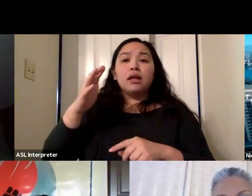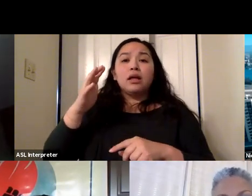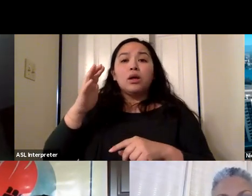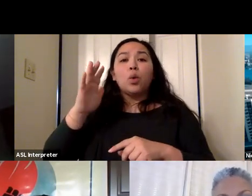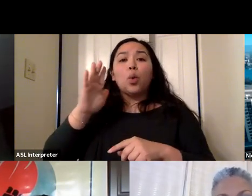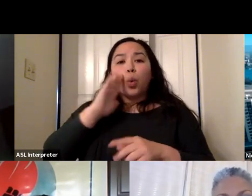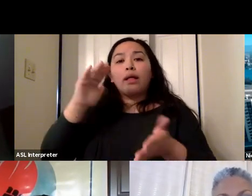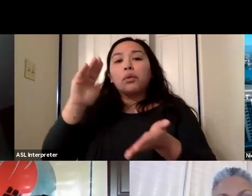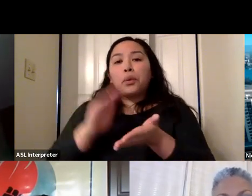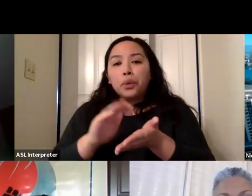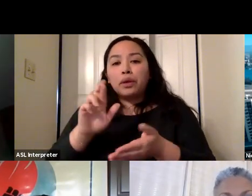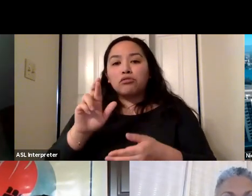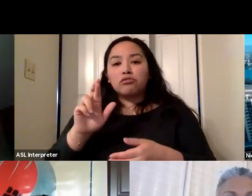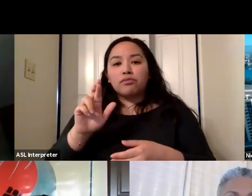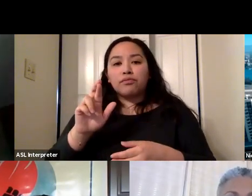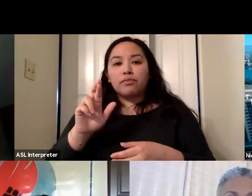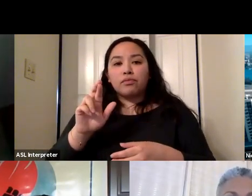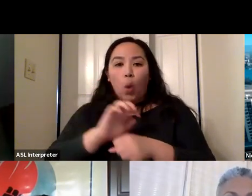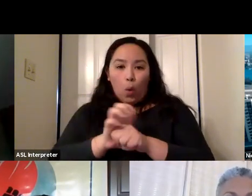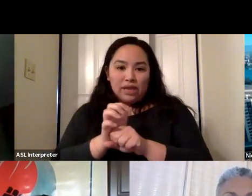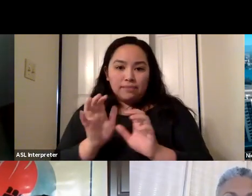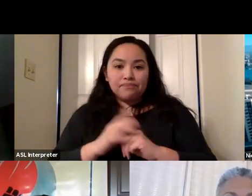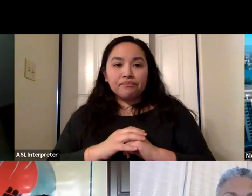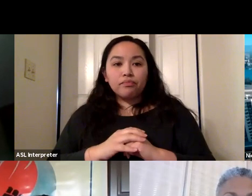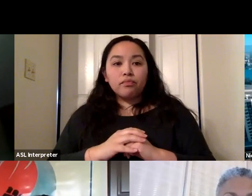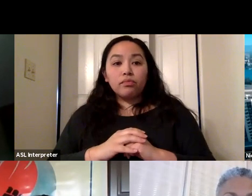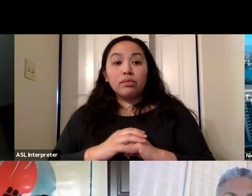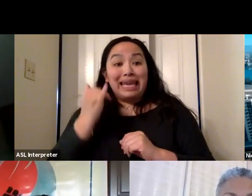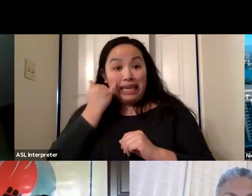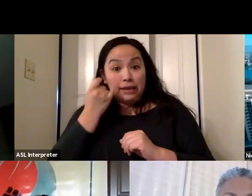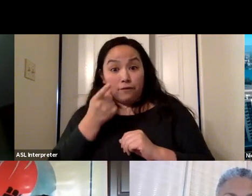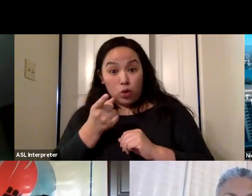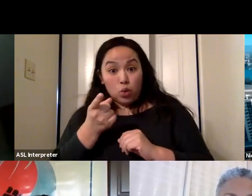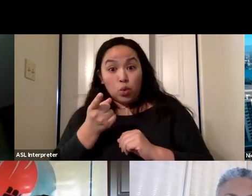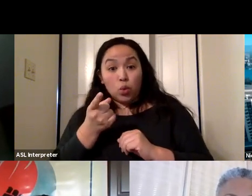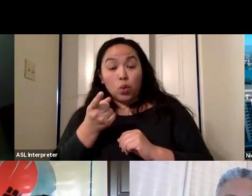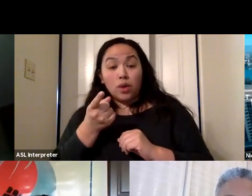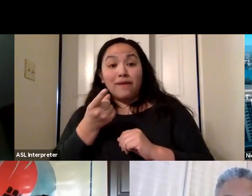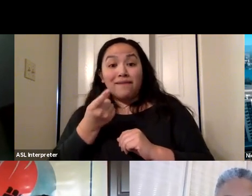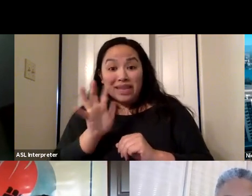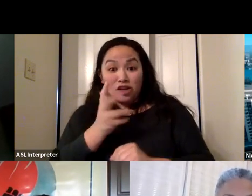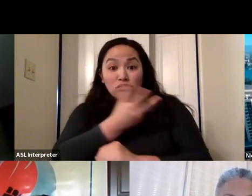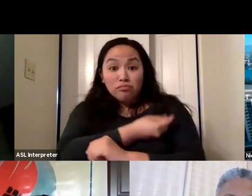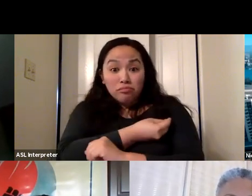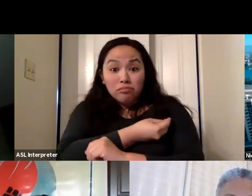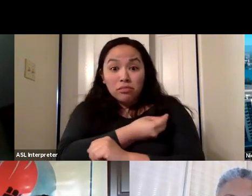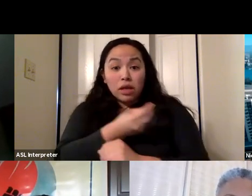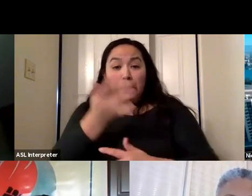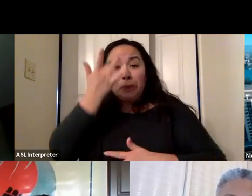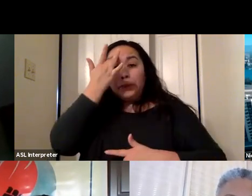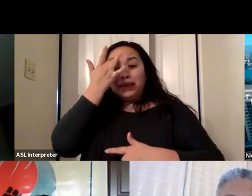infections and people who are vaccinated. So but if you do get it, even if you've been vaccinated, you can be infectious to other people. Stay home.